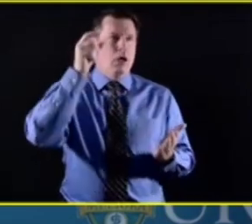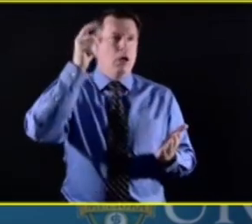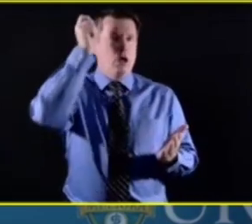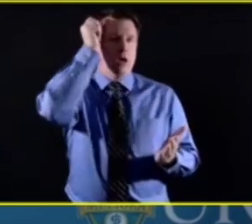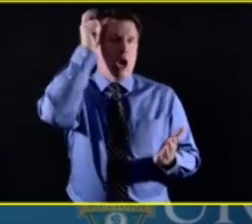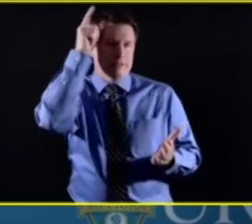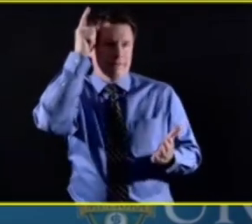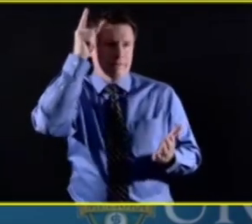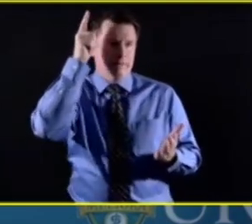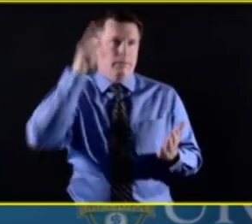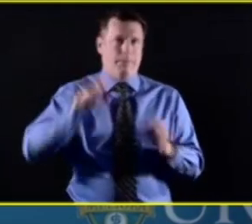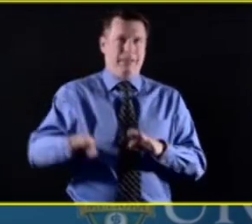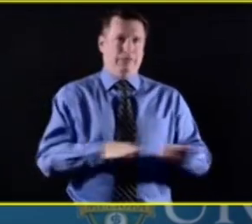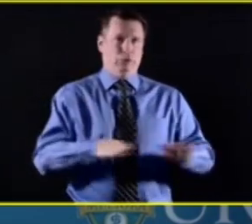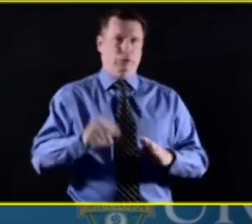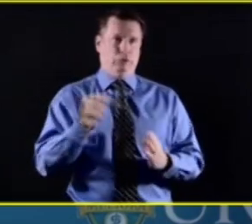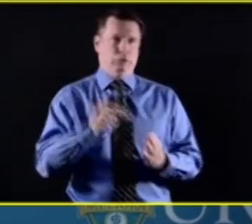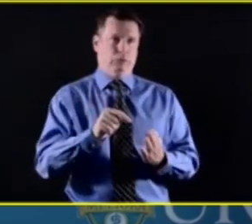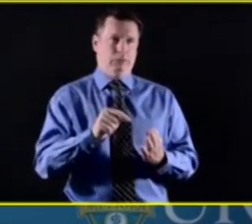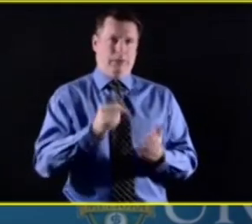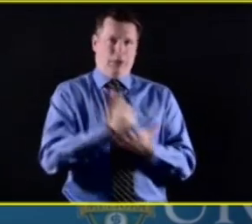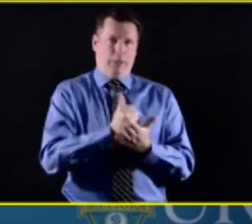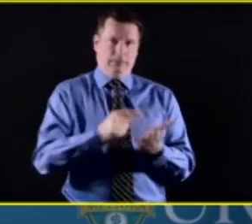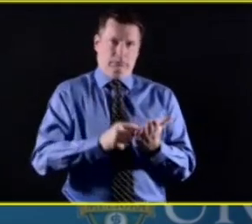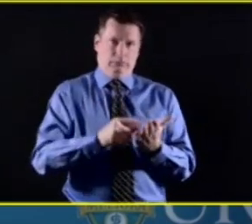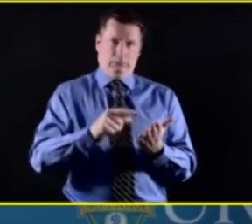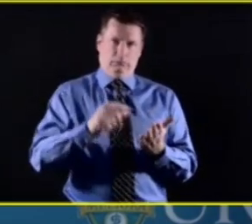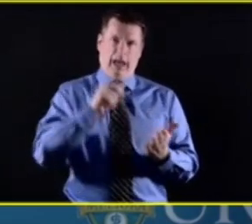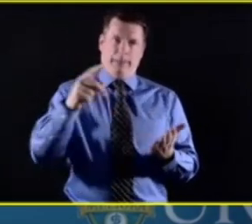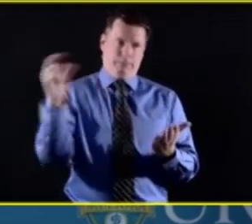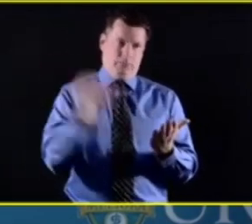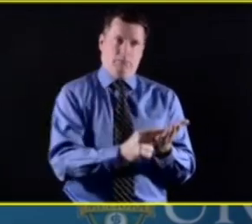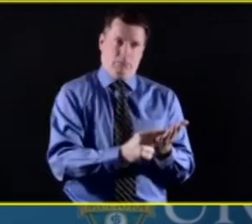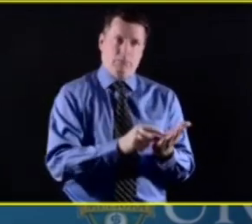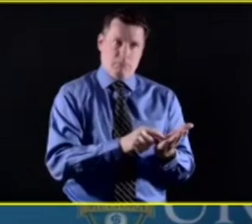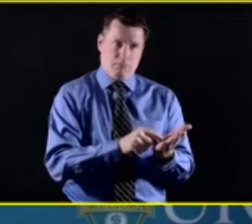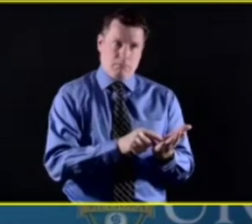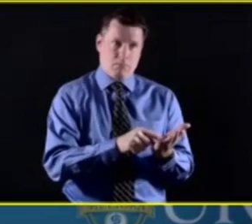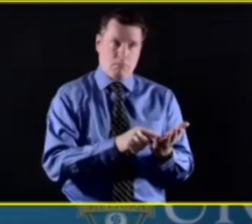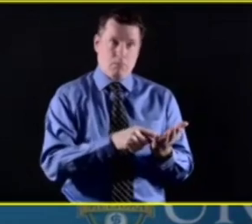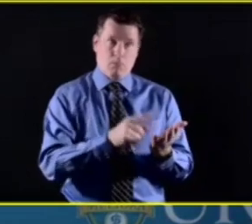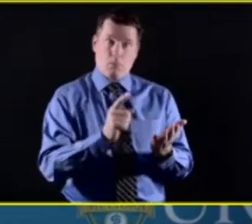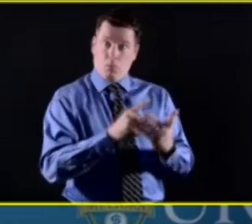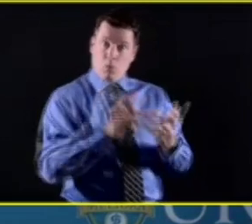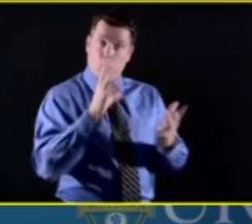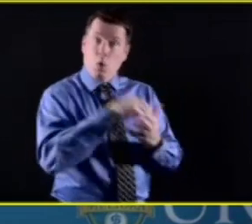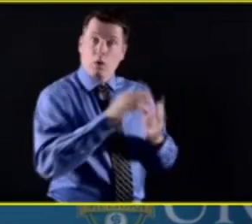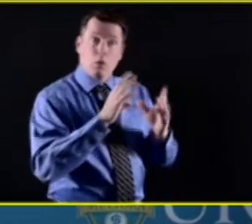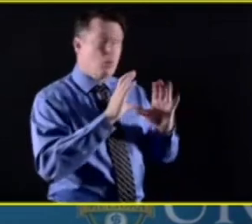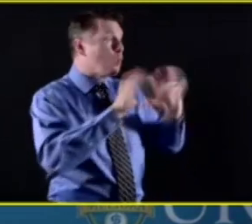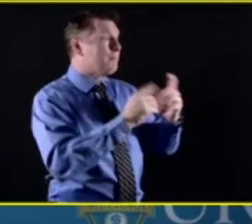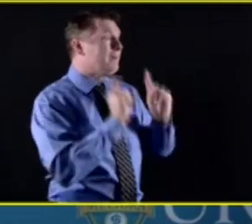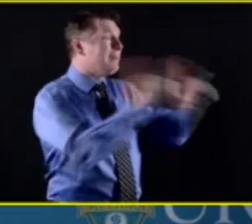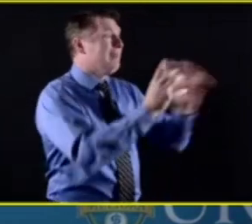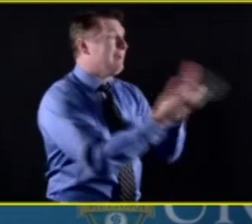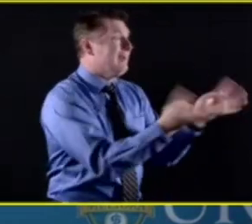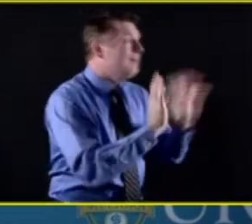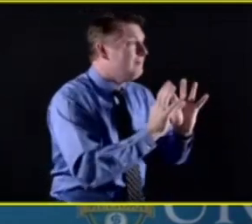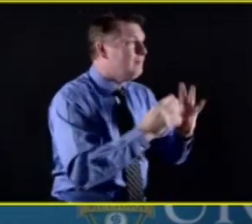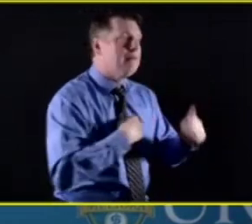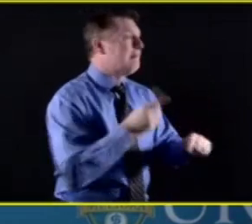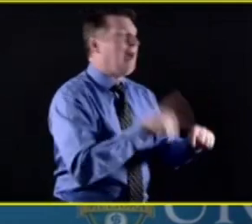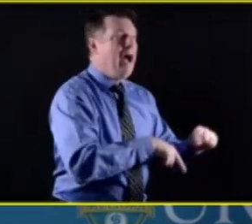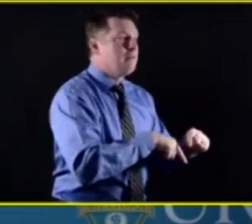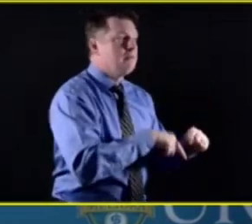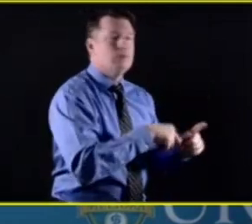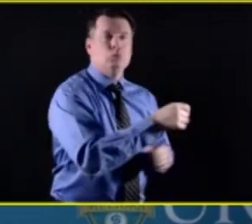used by the individual themselves up to a point that can be a very effective, uh, uh, effective